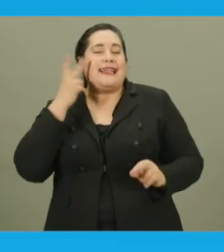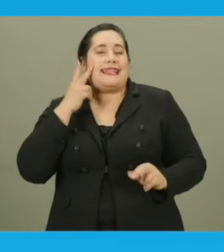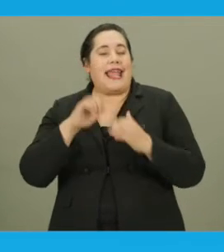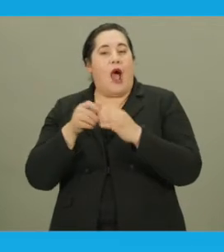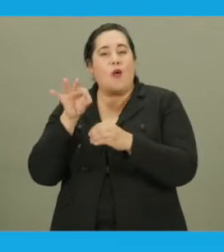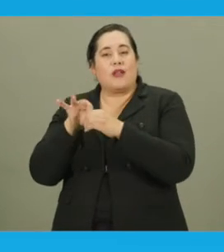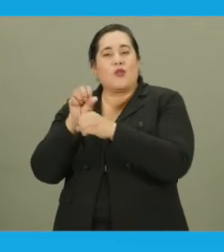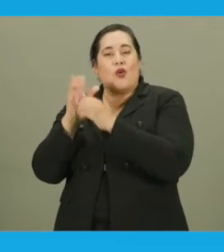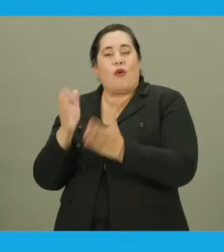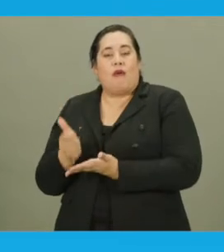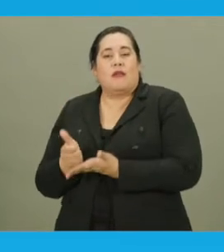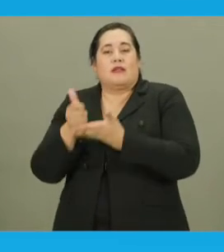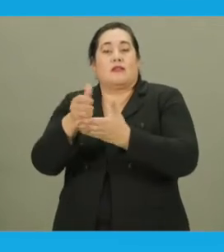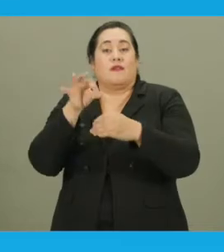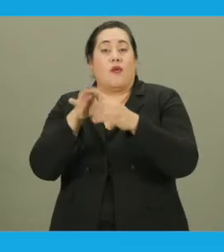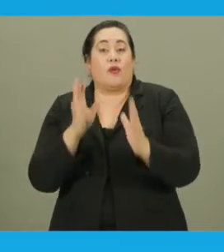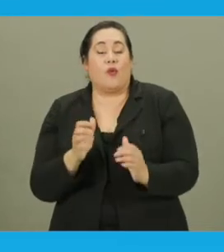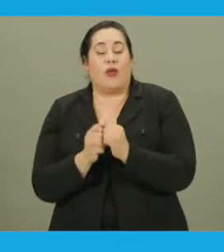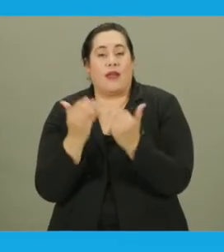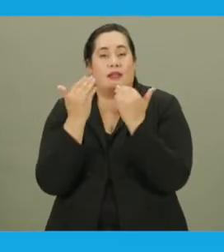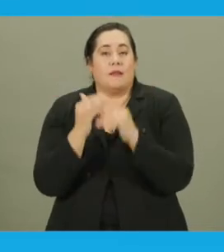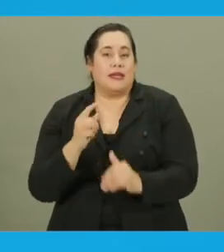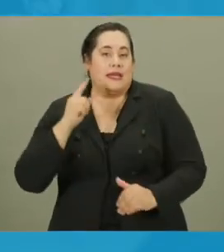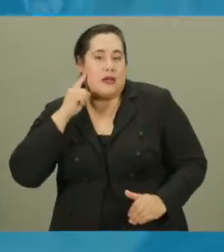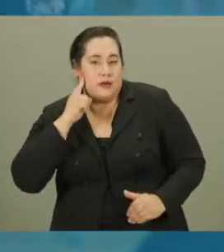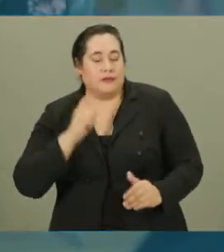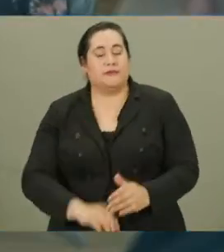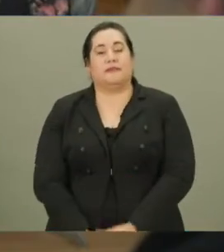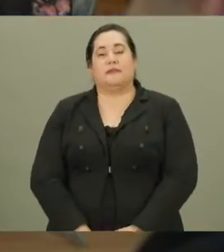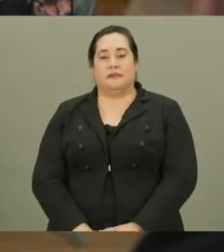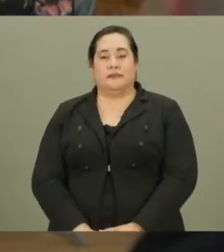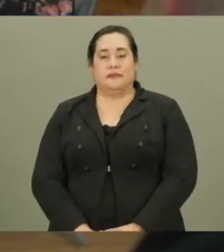Let's see how our election worker assists a voter with limited hearing.